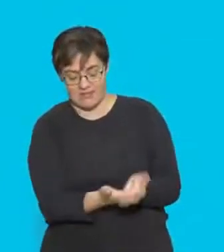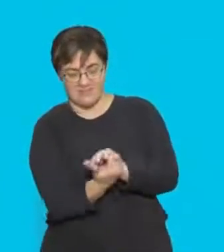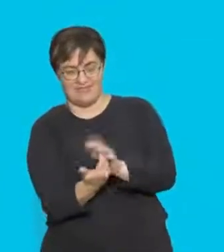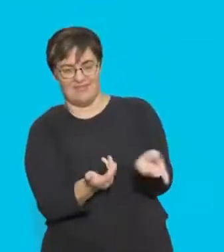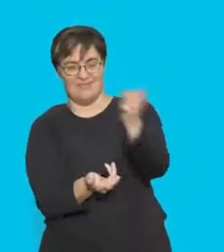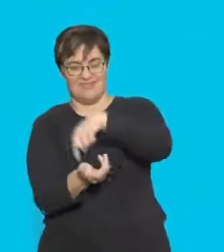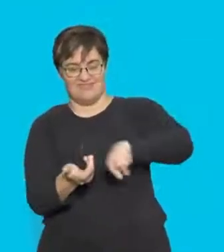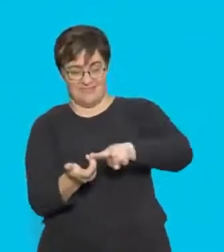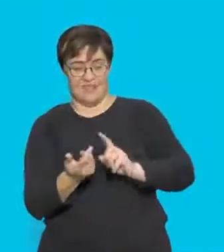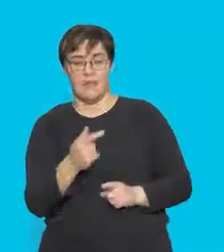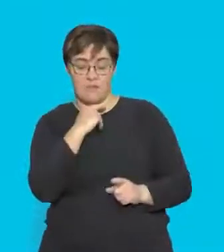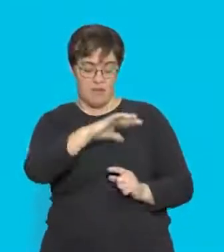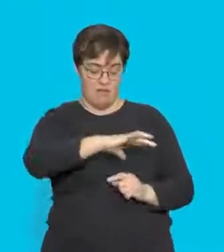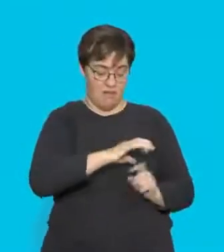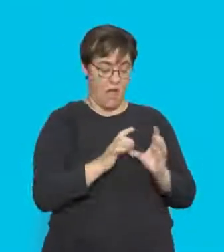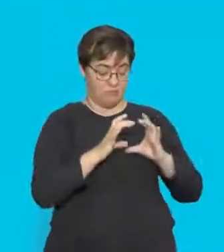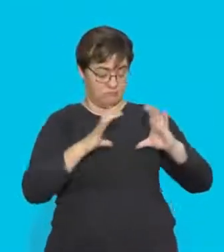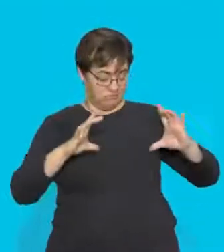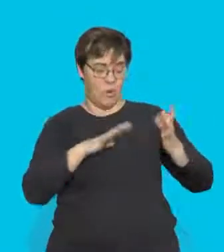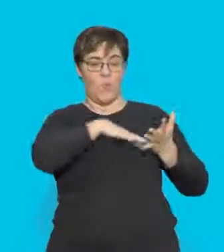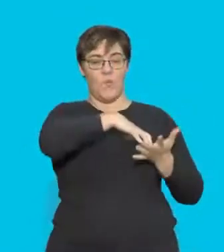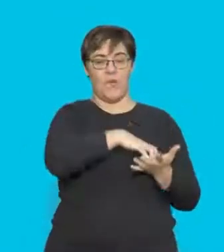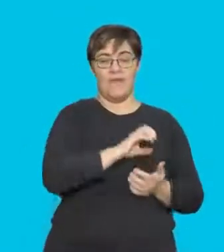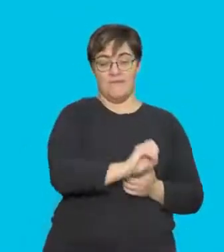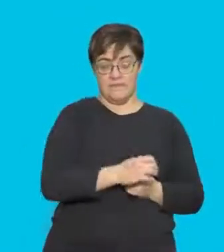magnetic field.